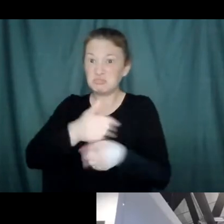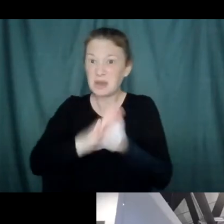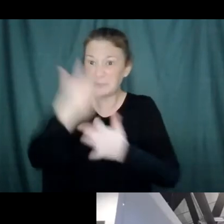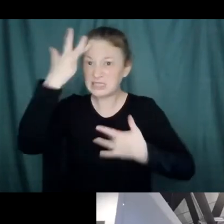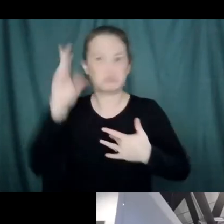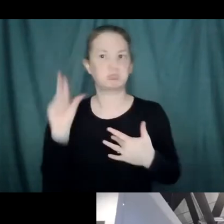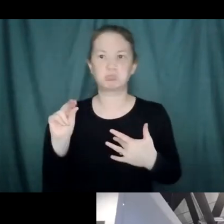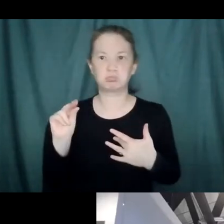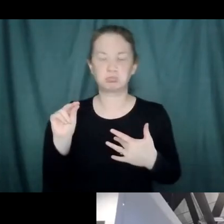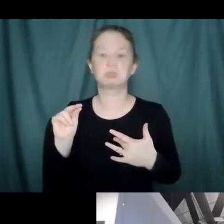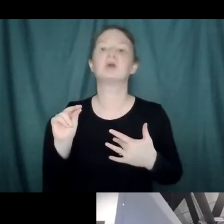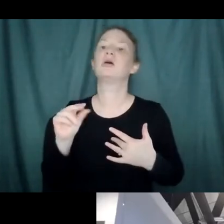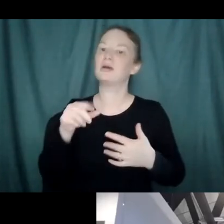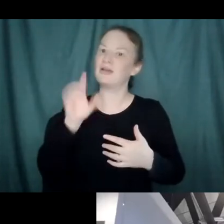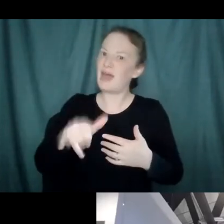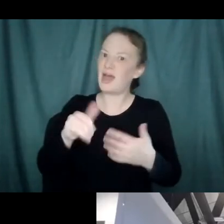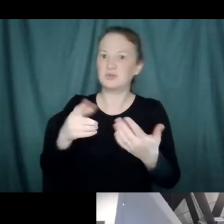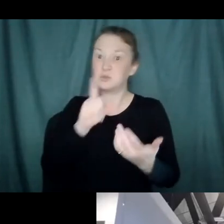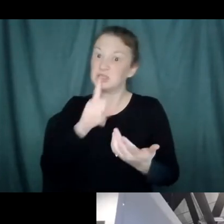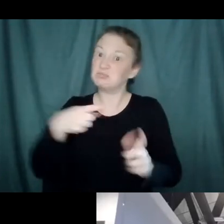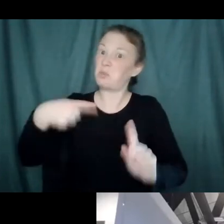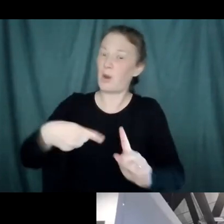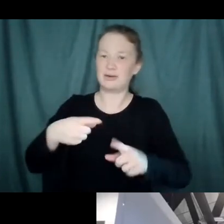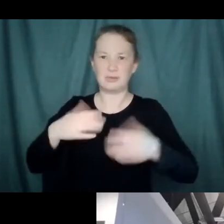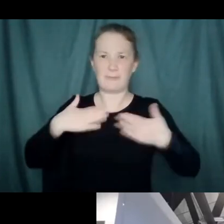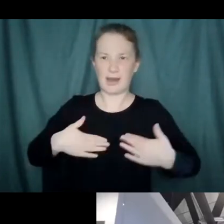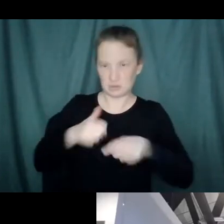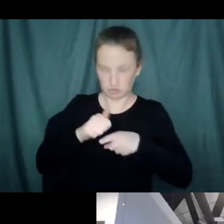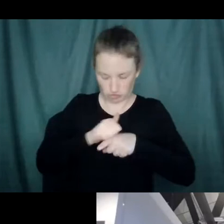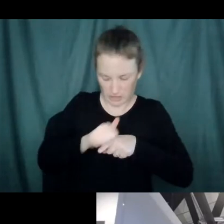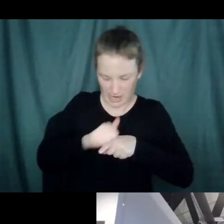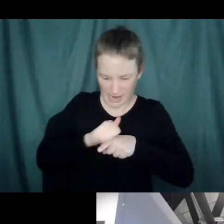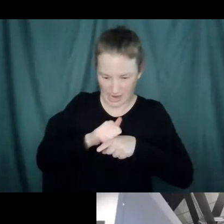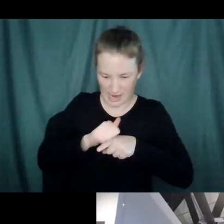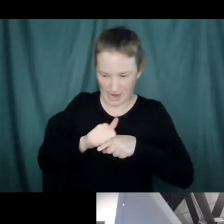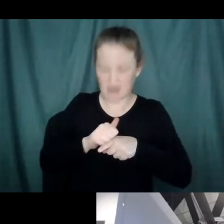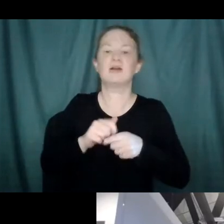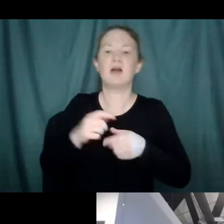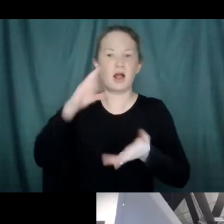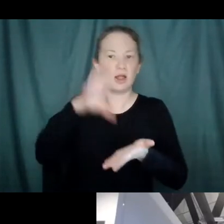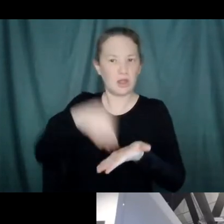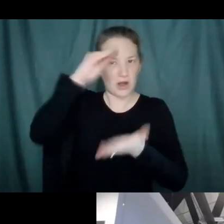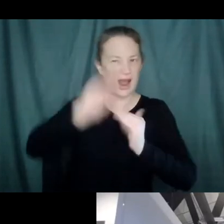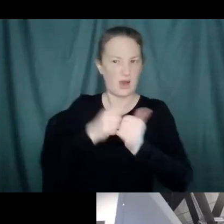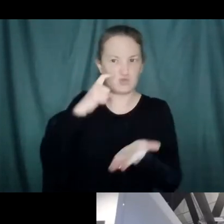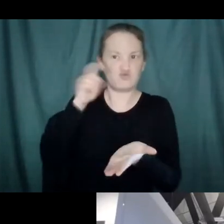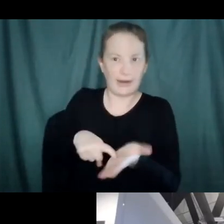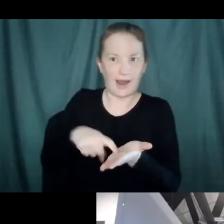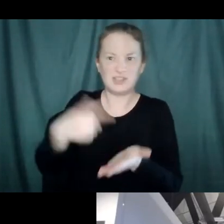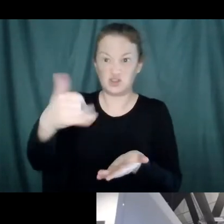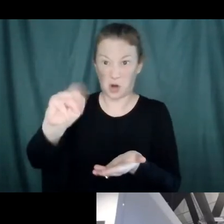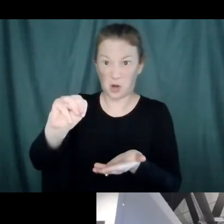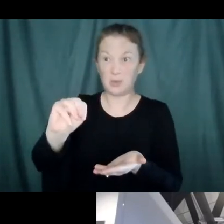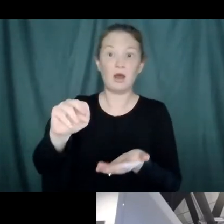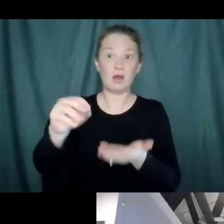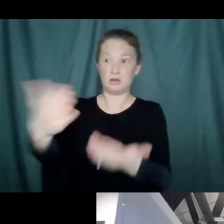training grounds for your immune system so that if you get exposed again, your body